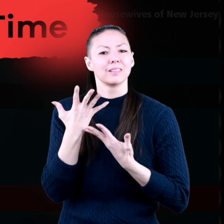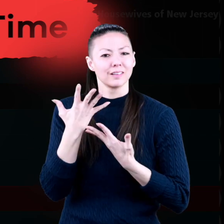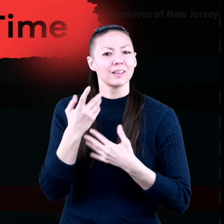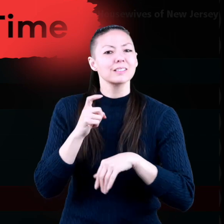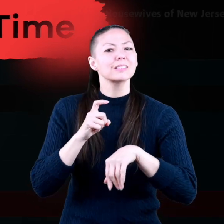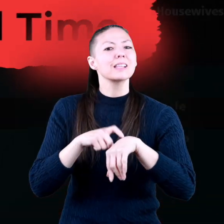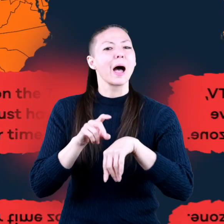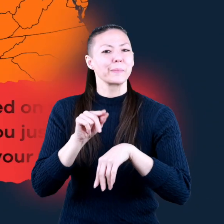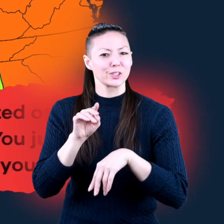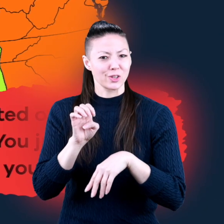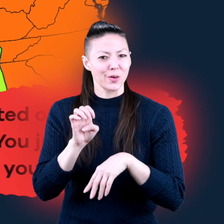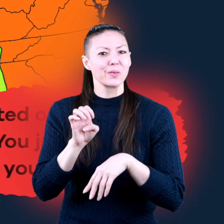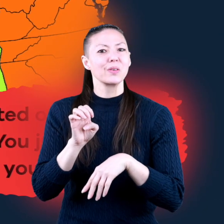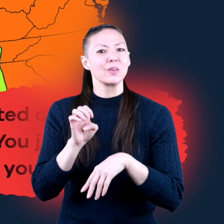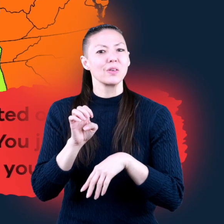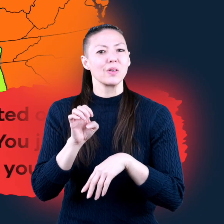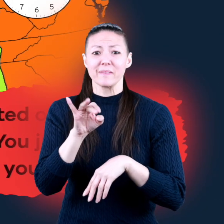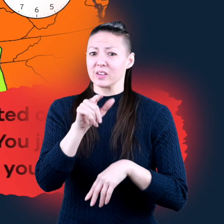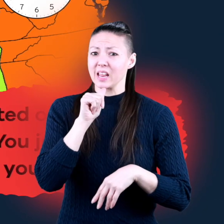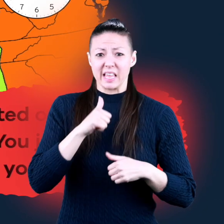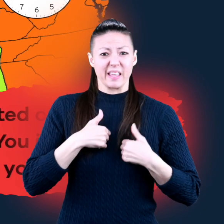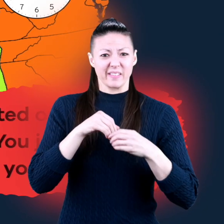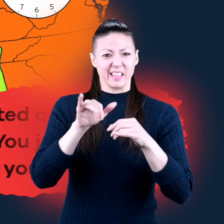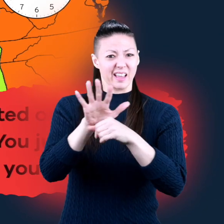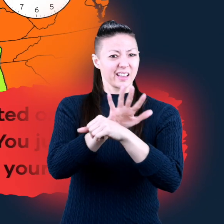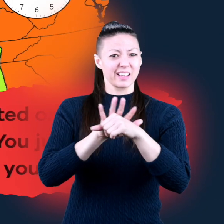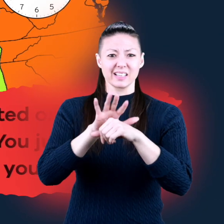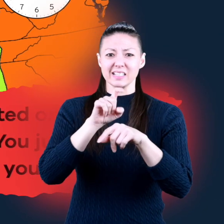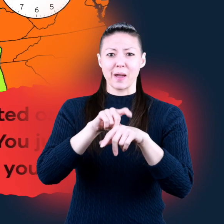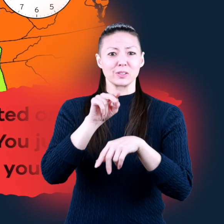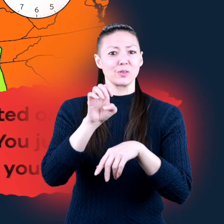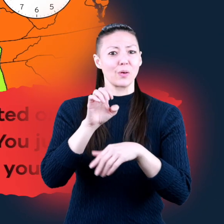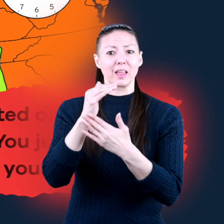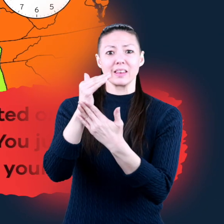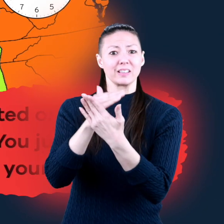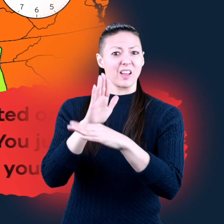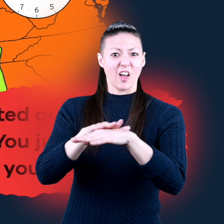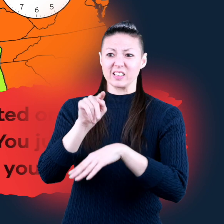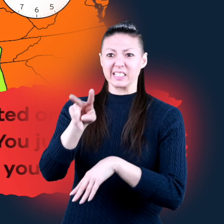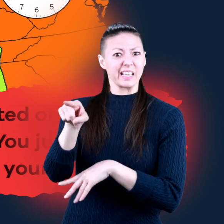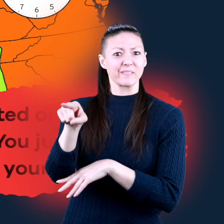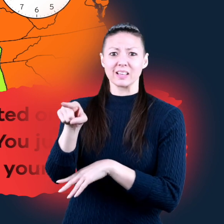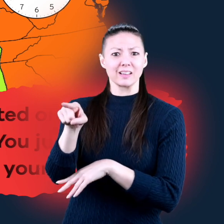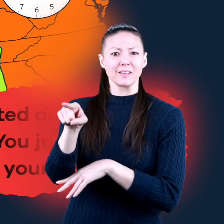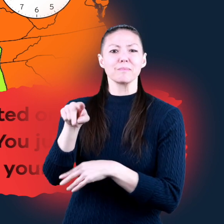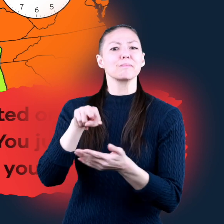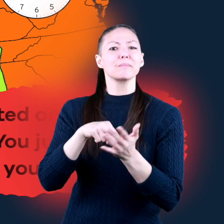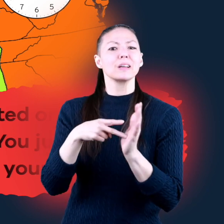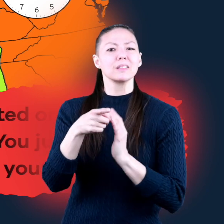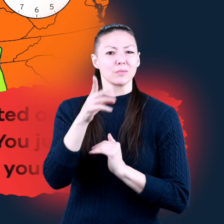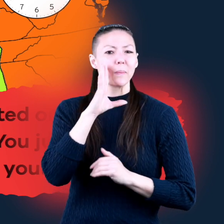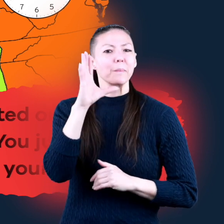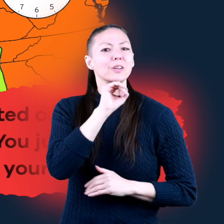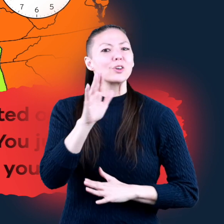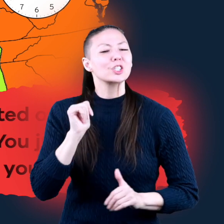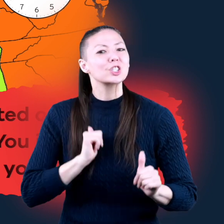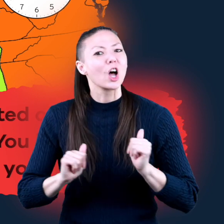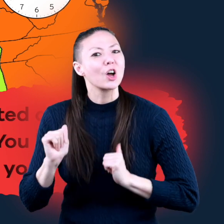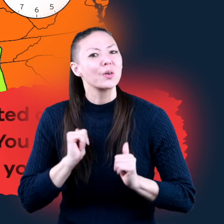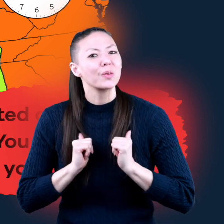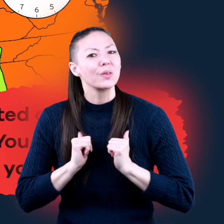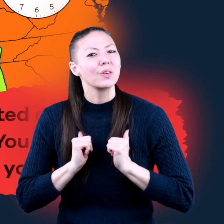time zone. If you don't live in the time zone that is listed on the TV, it doesn't mean you will miss your show.